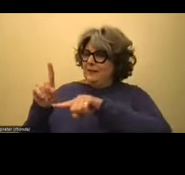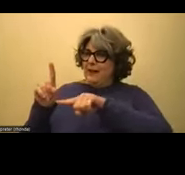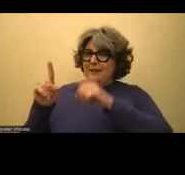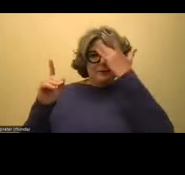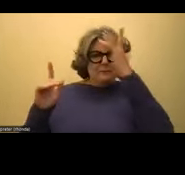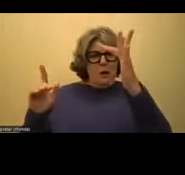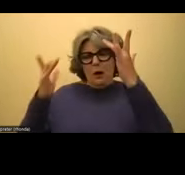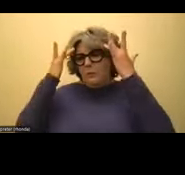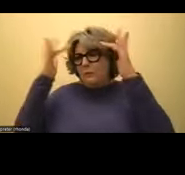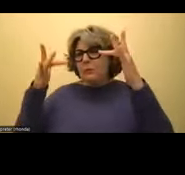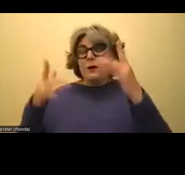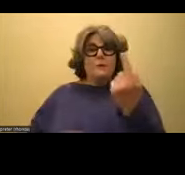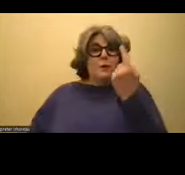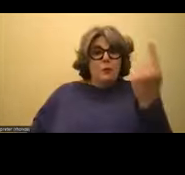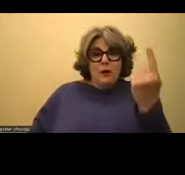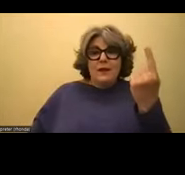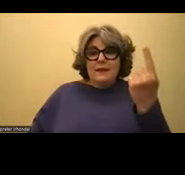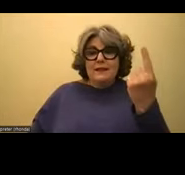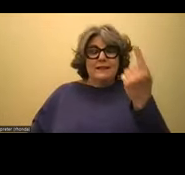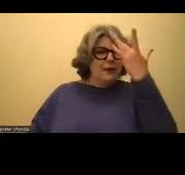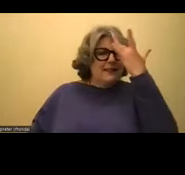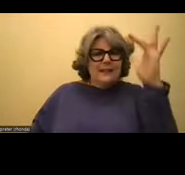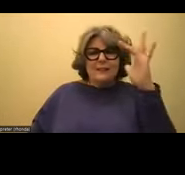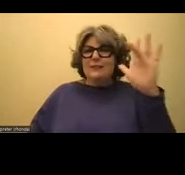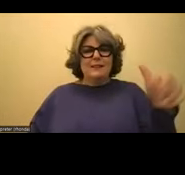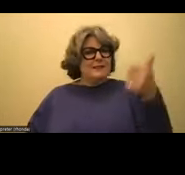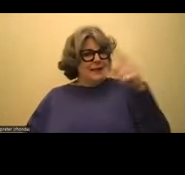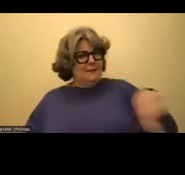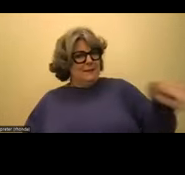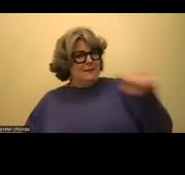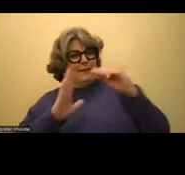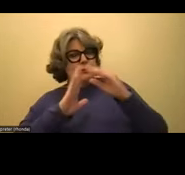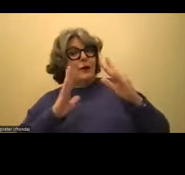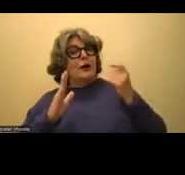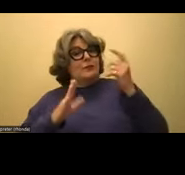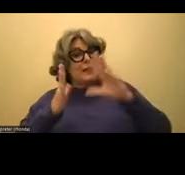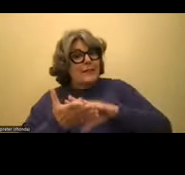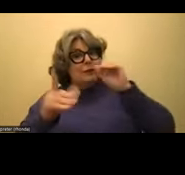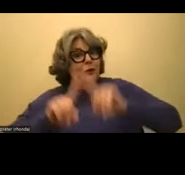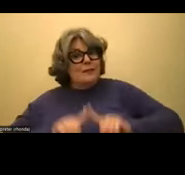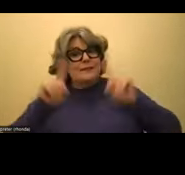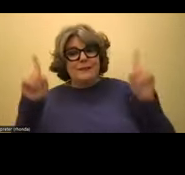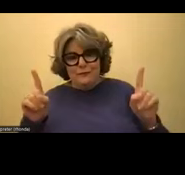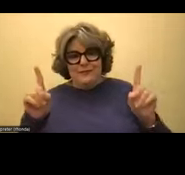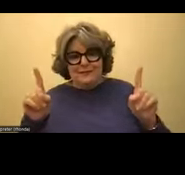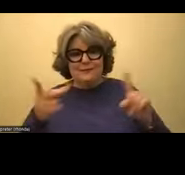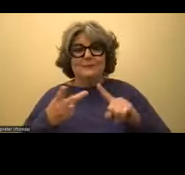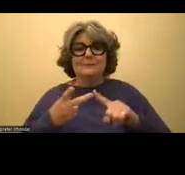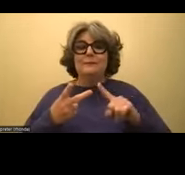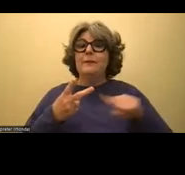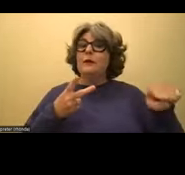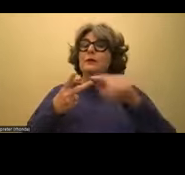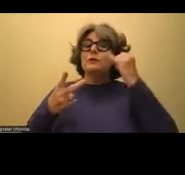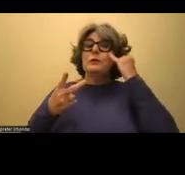and as bright and as intelligent as all of your other students. They just learn differently. And when you